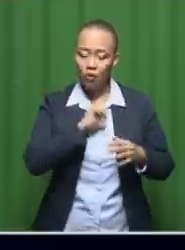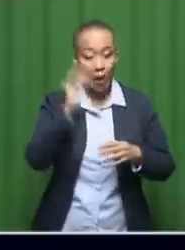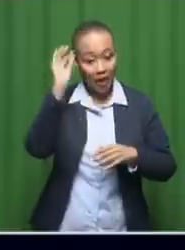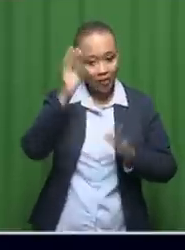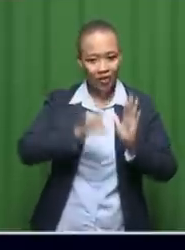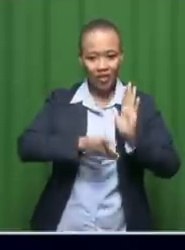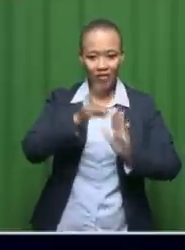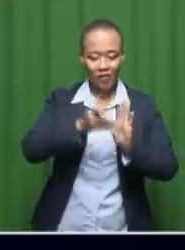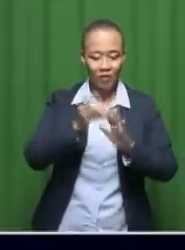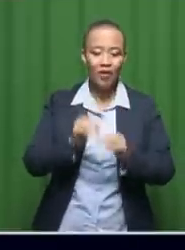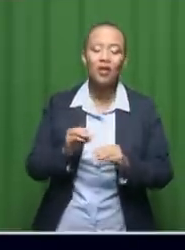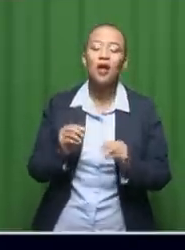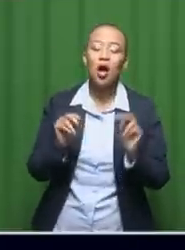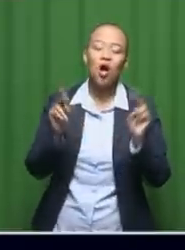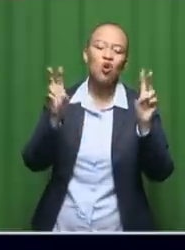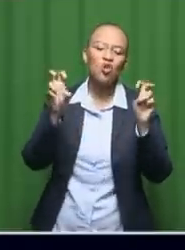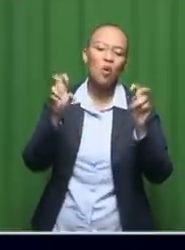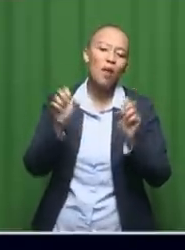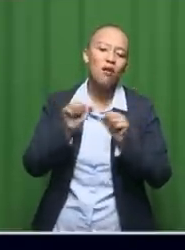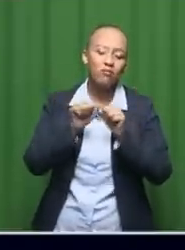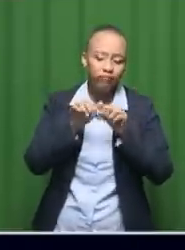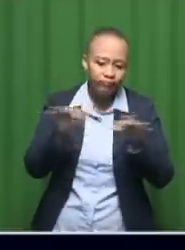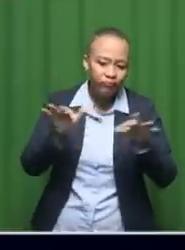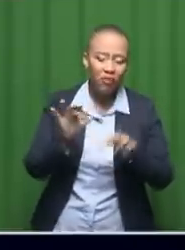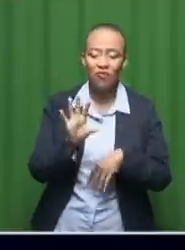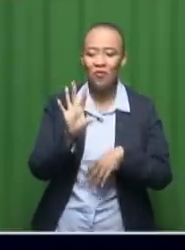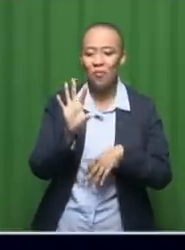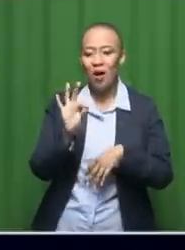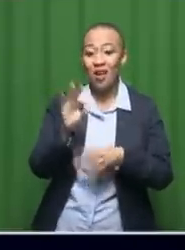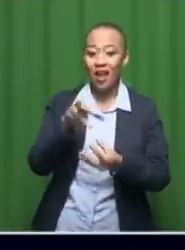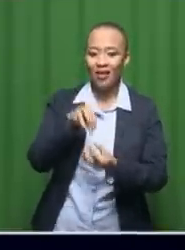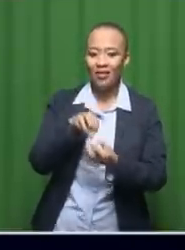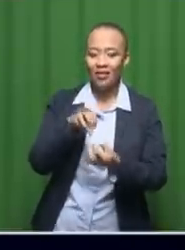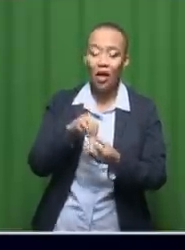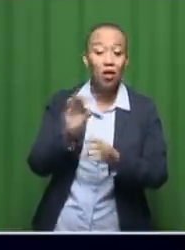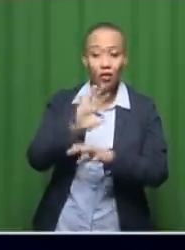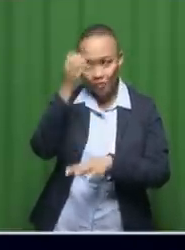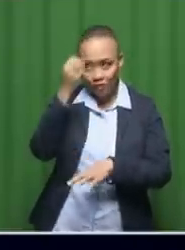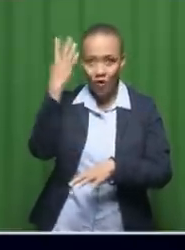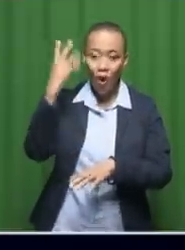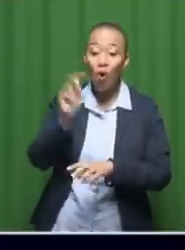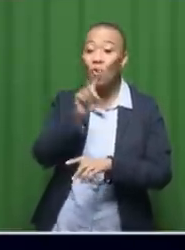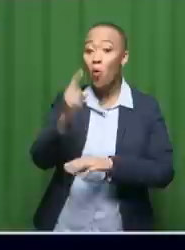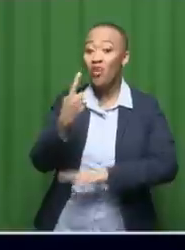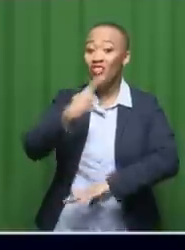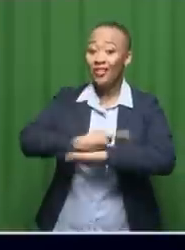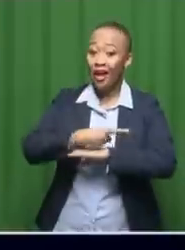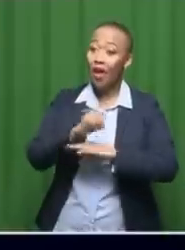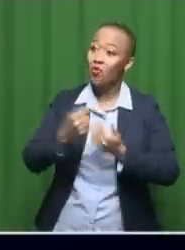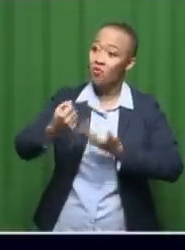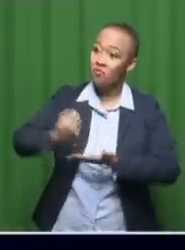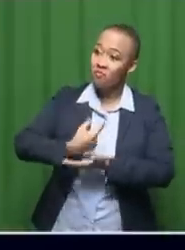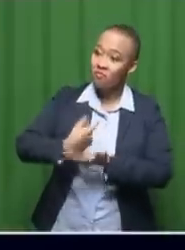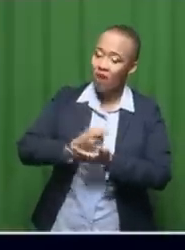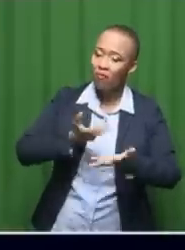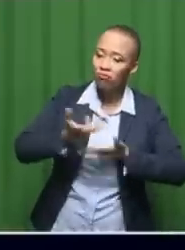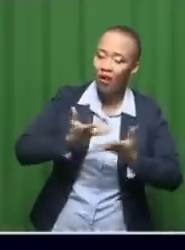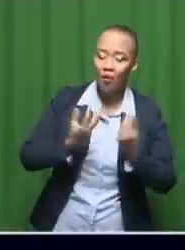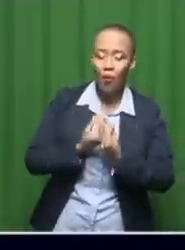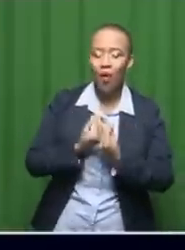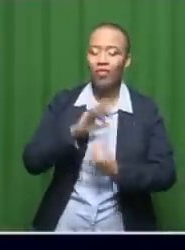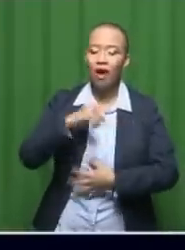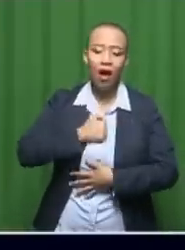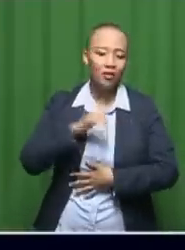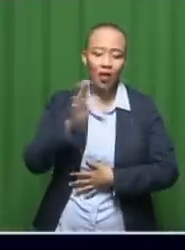trending topics for this Easter Monday. And don't forget to engage us in our question of the day at Morning Live SABC. Your thoughts on